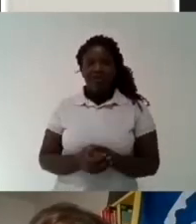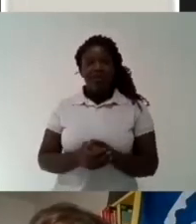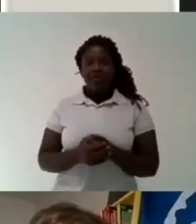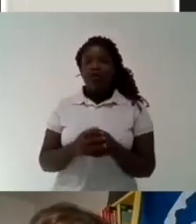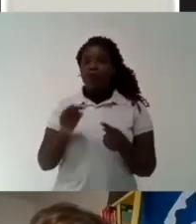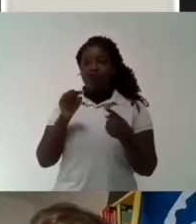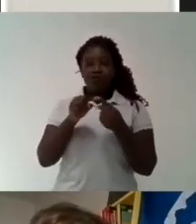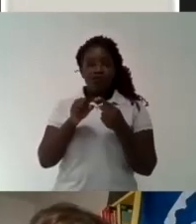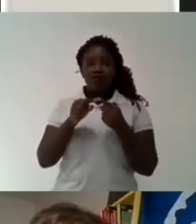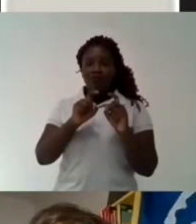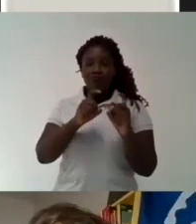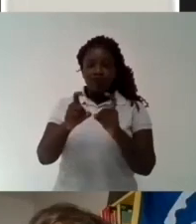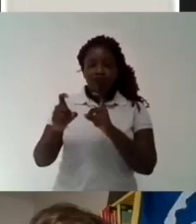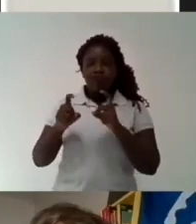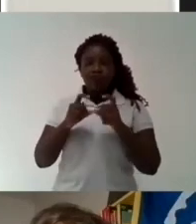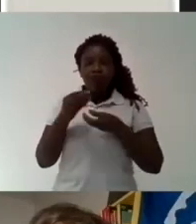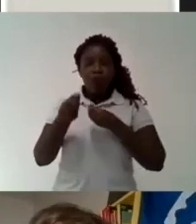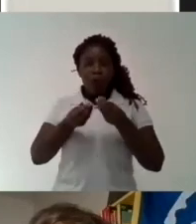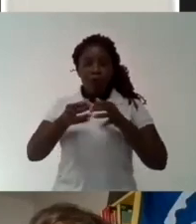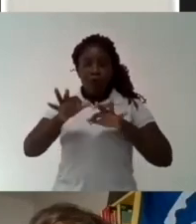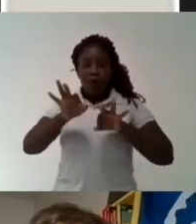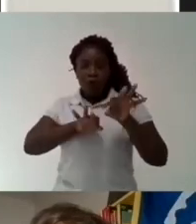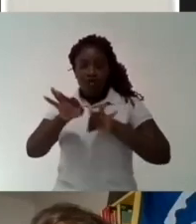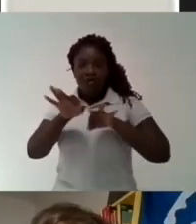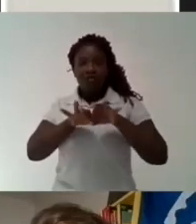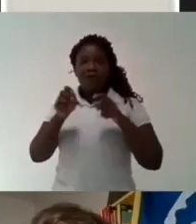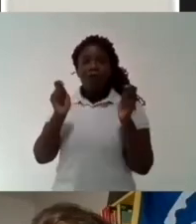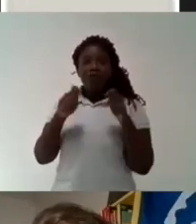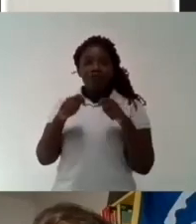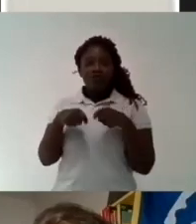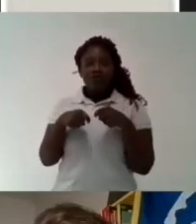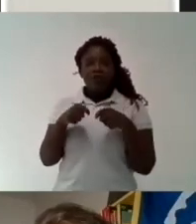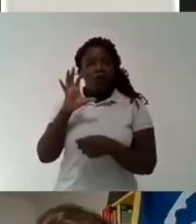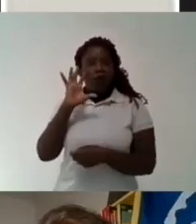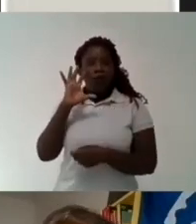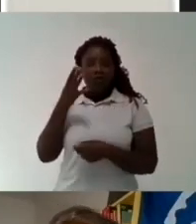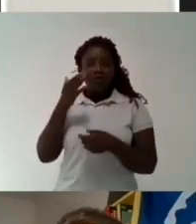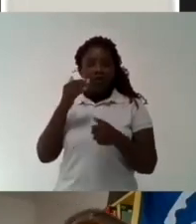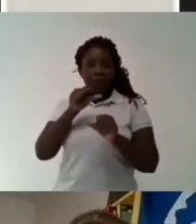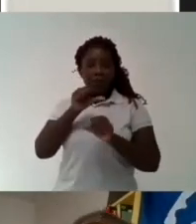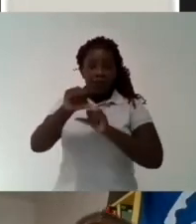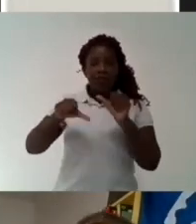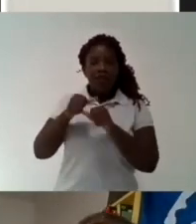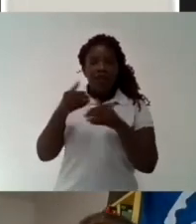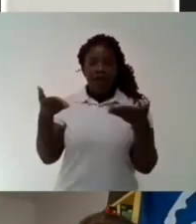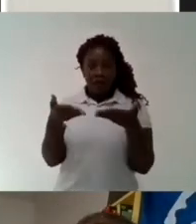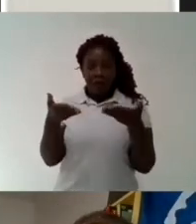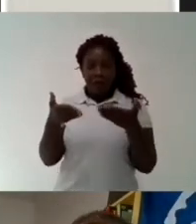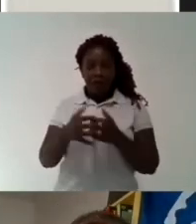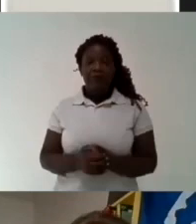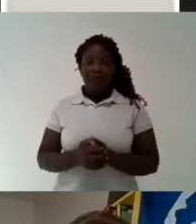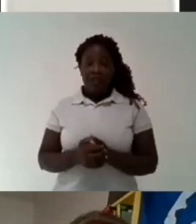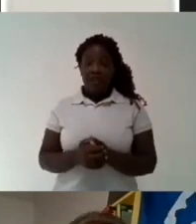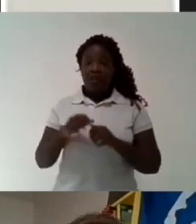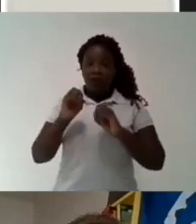and social transformation in Brazil The aim of this debate is to